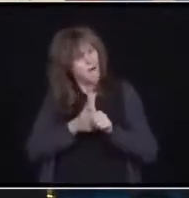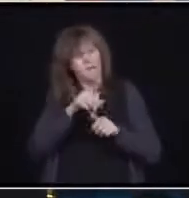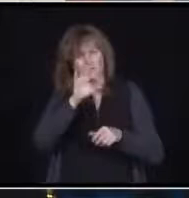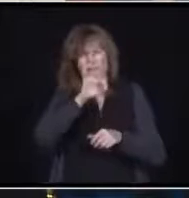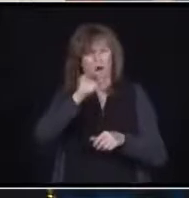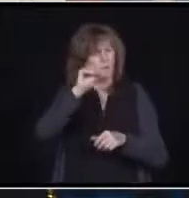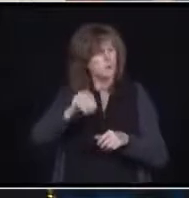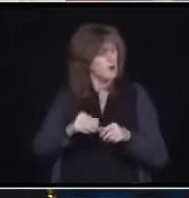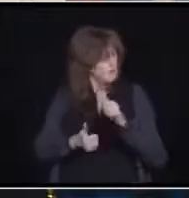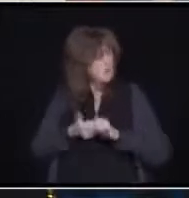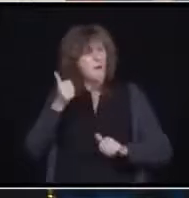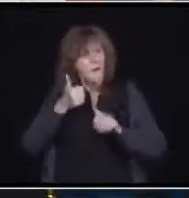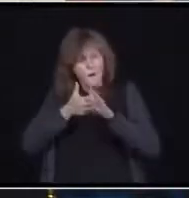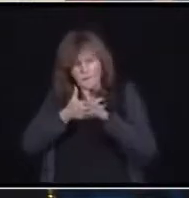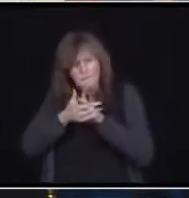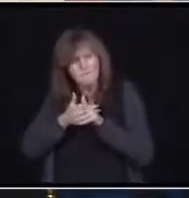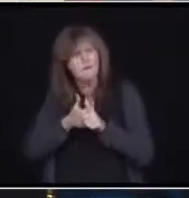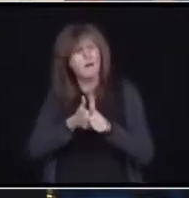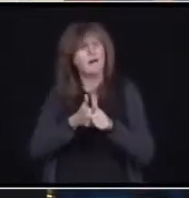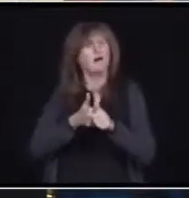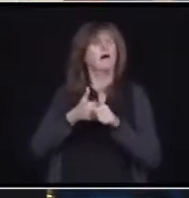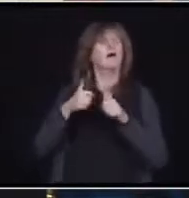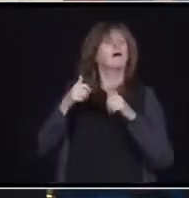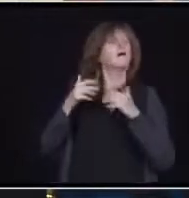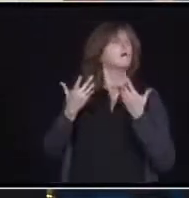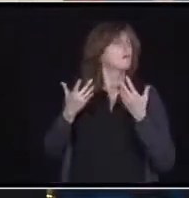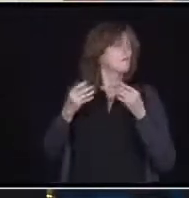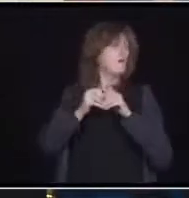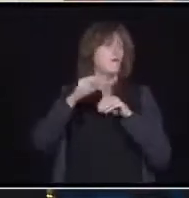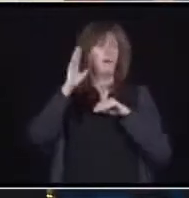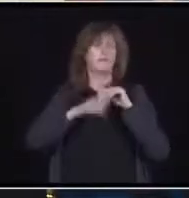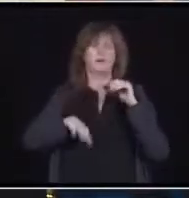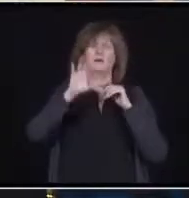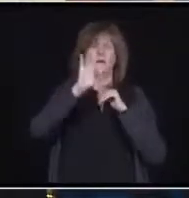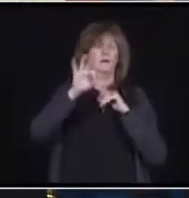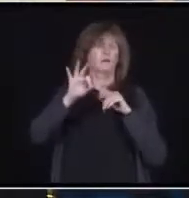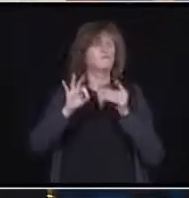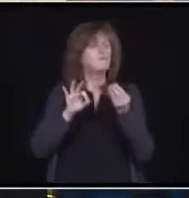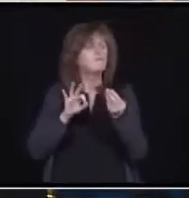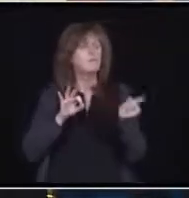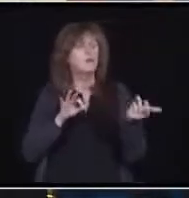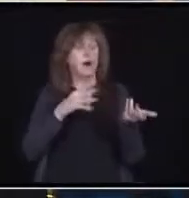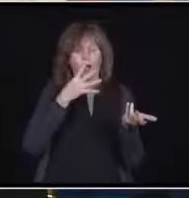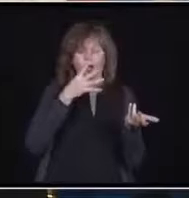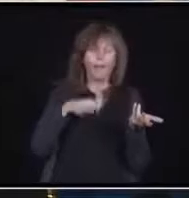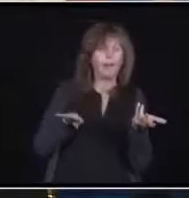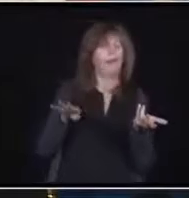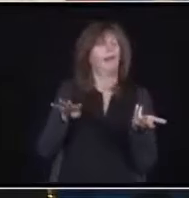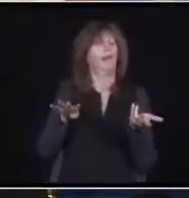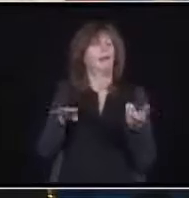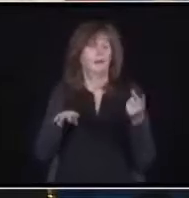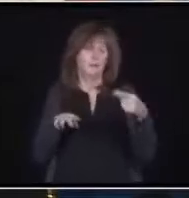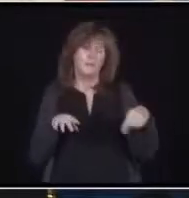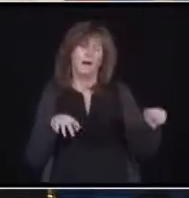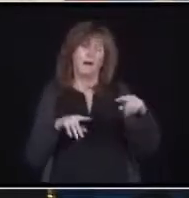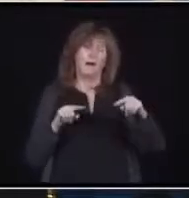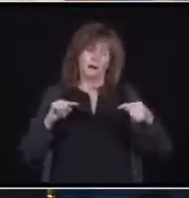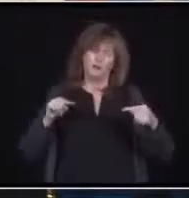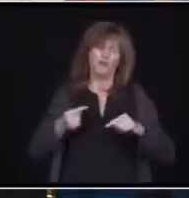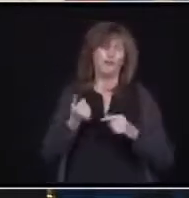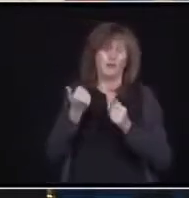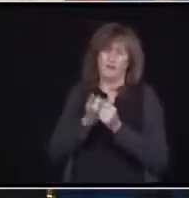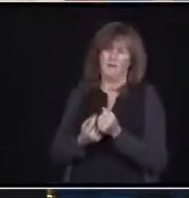are. I'd even say more than 99. But you have a few folks that don't want to follow the guidelines, you're hurting everyone. just talked about the